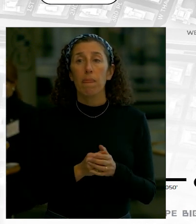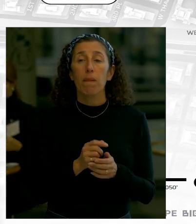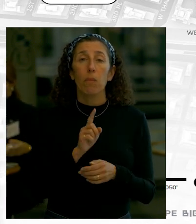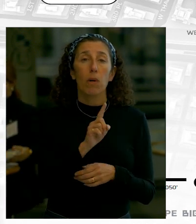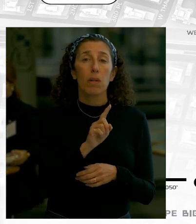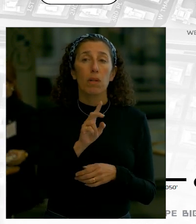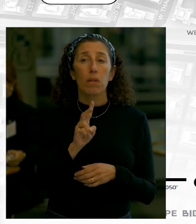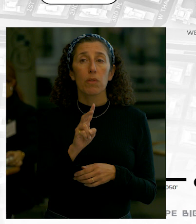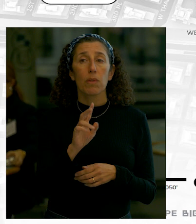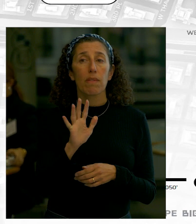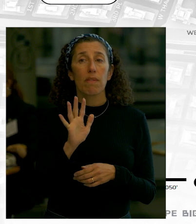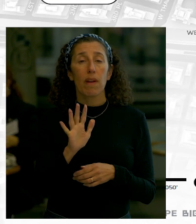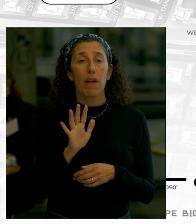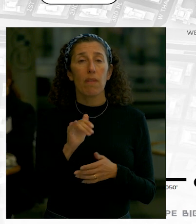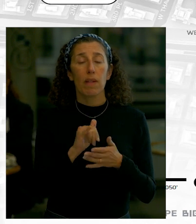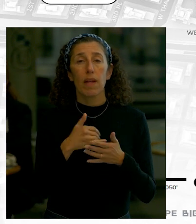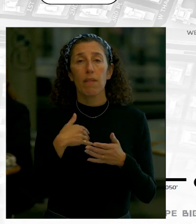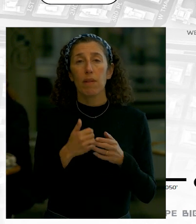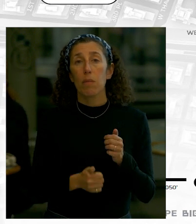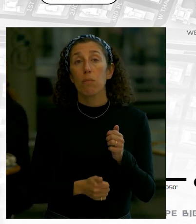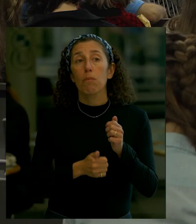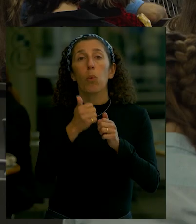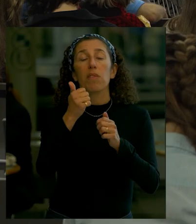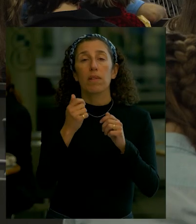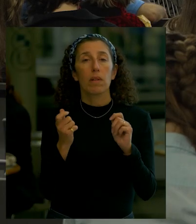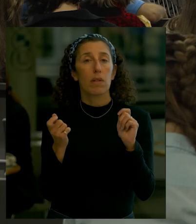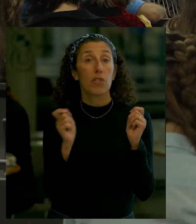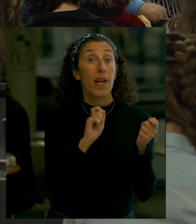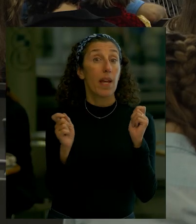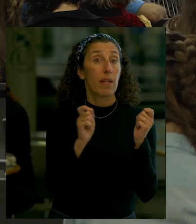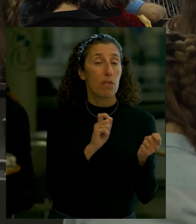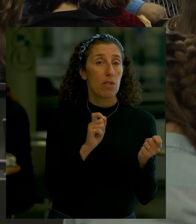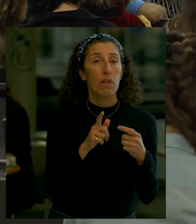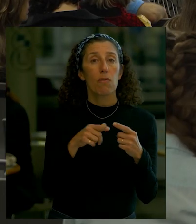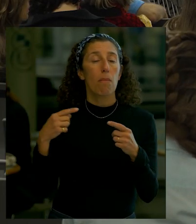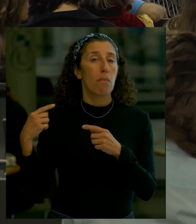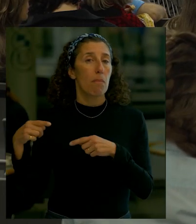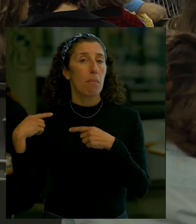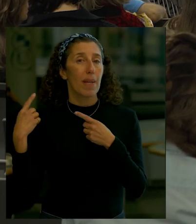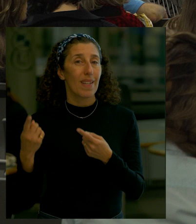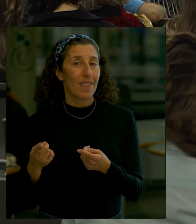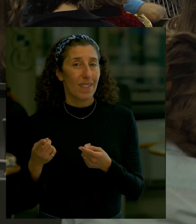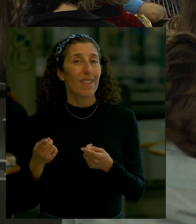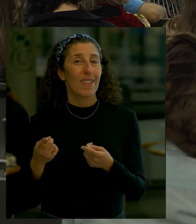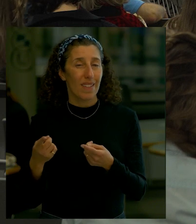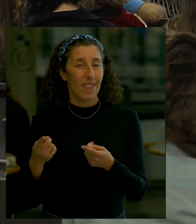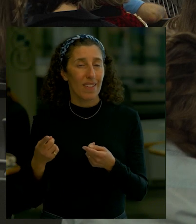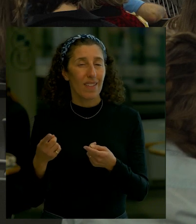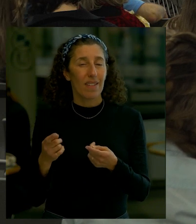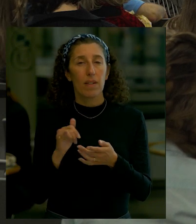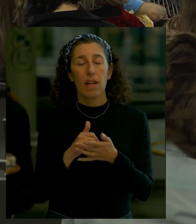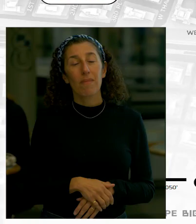change from some of the original concepts that we've shown you as a reflection of the feedback that we've received from you on some of the